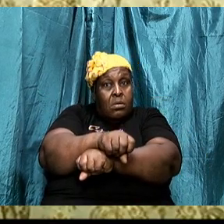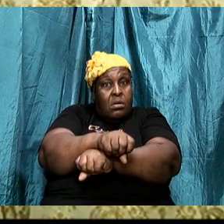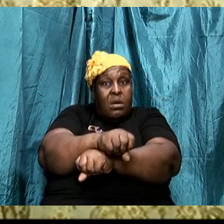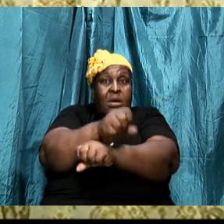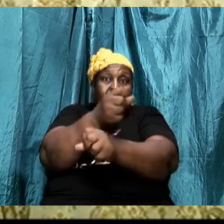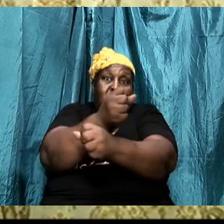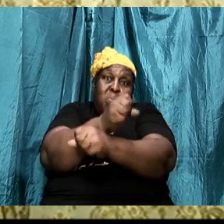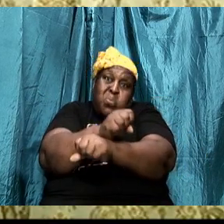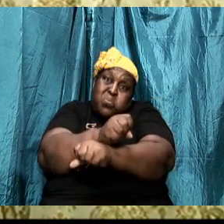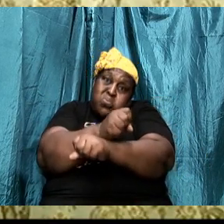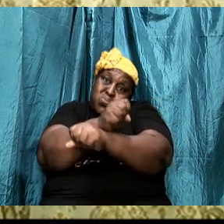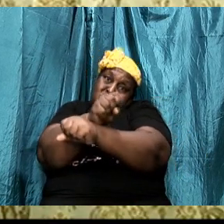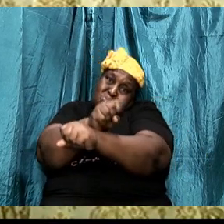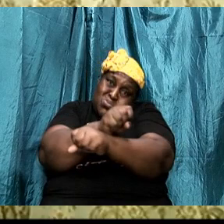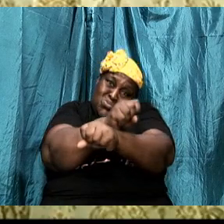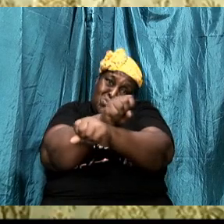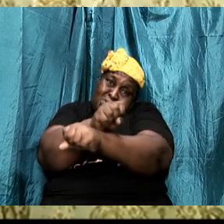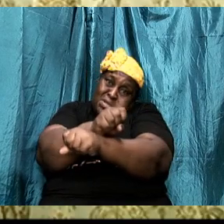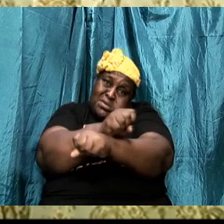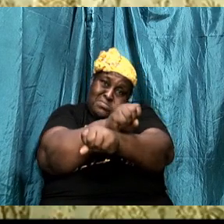hold them captive.